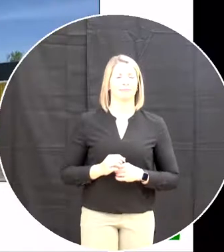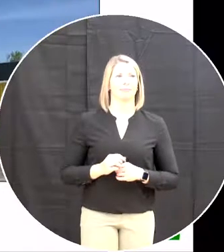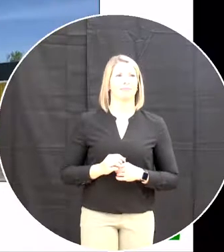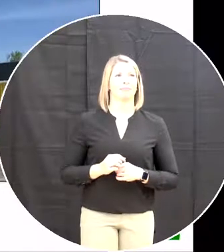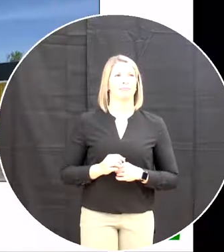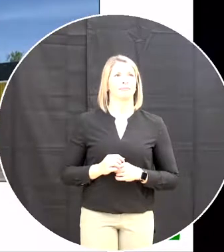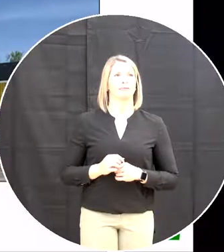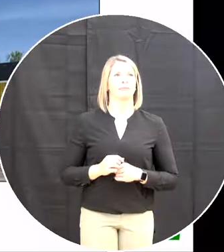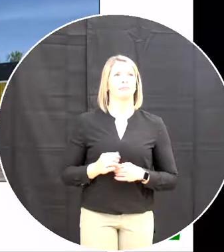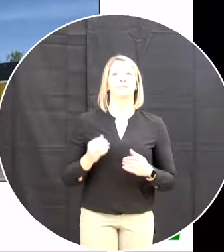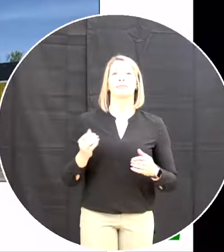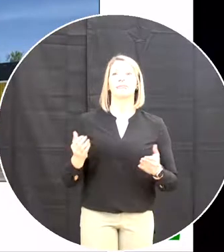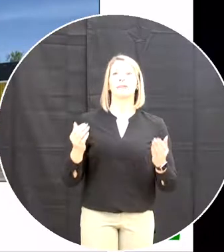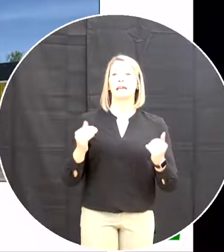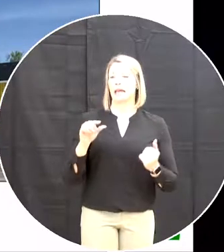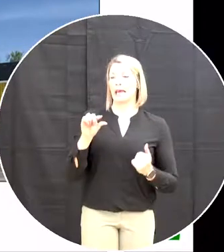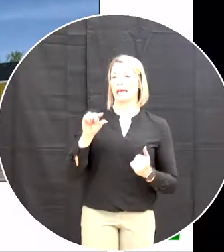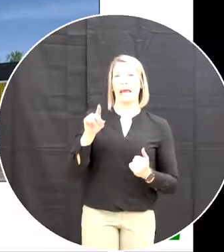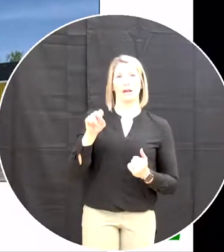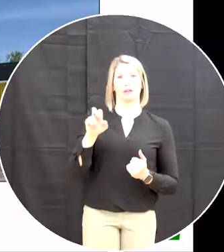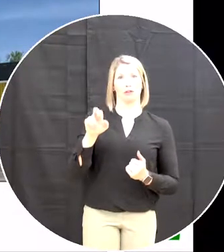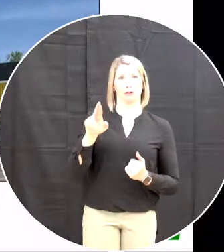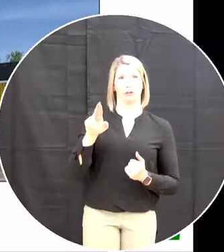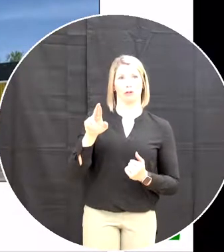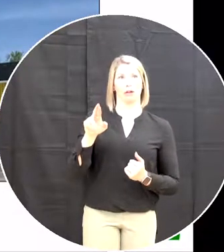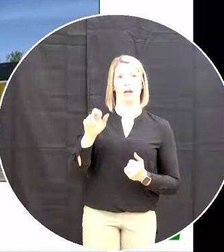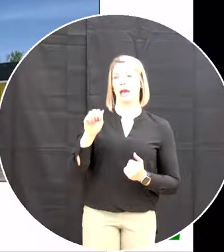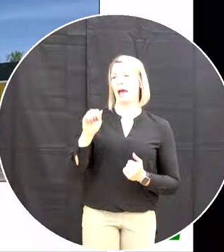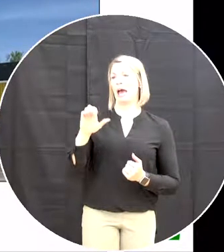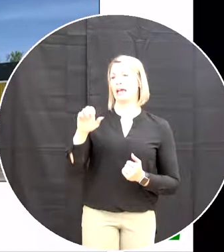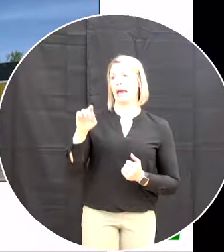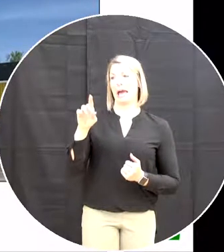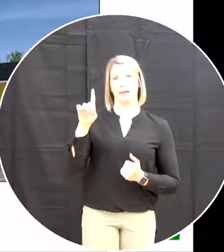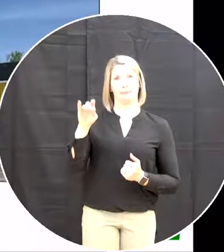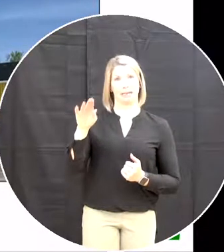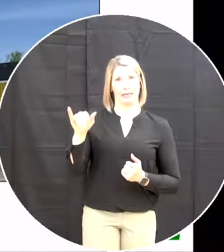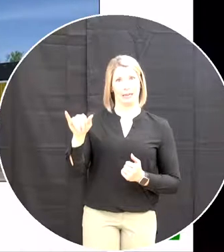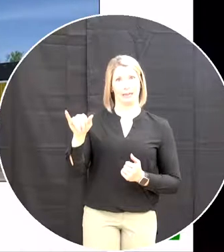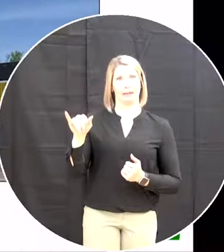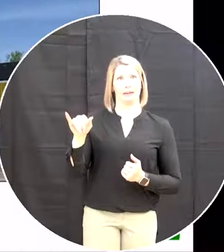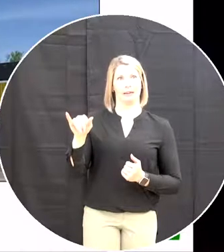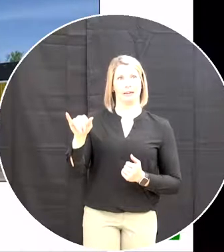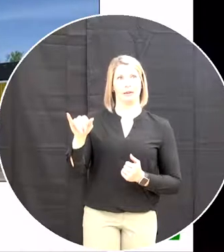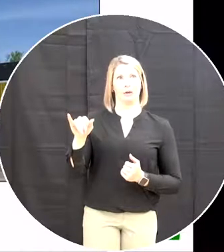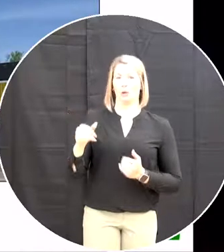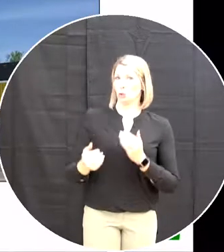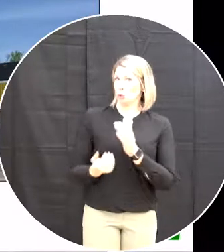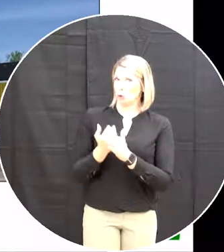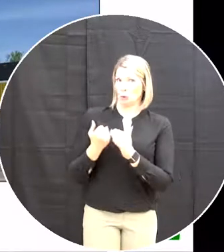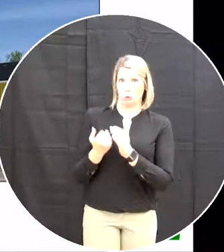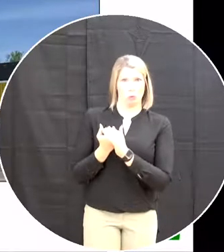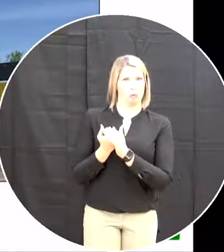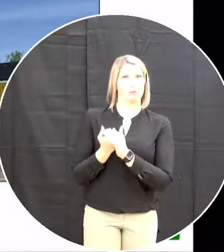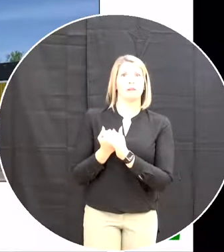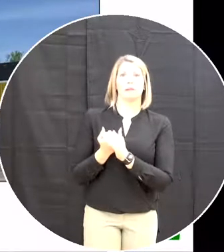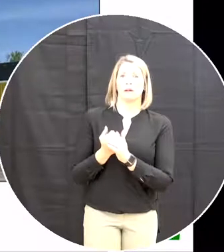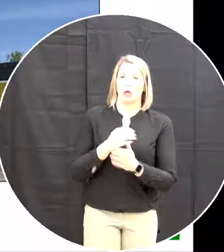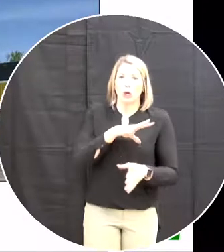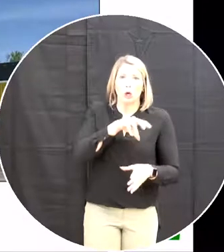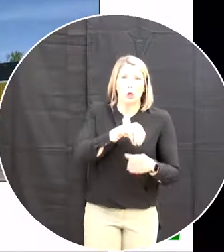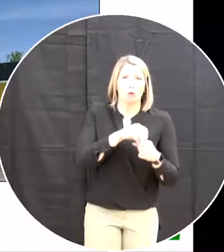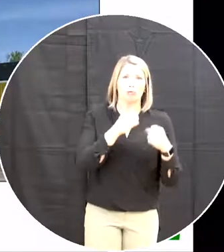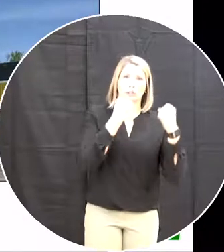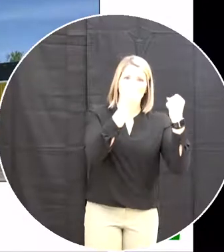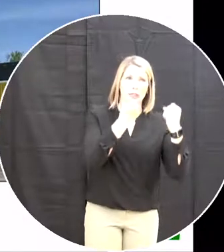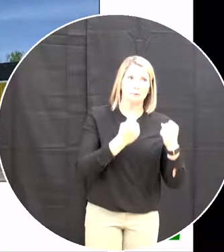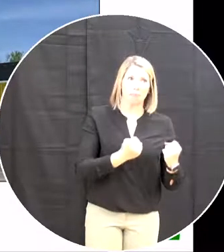And Gander Academy New school Incorporates the former gymnasium Which was built in